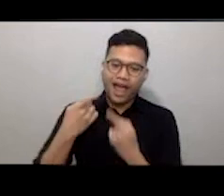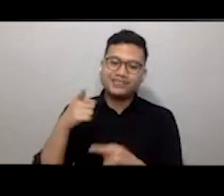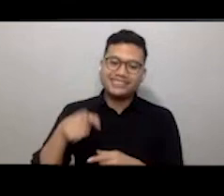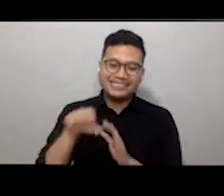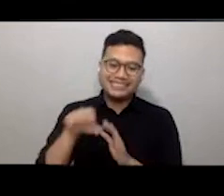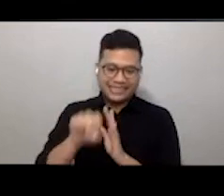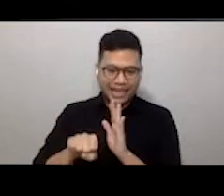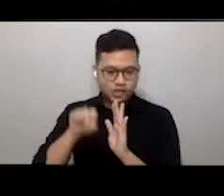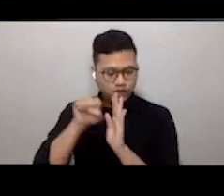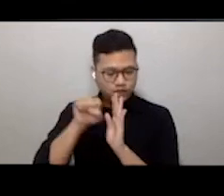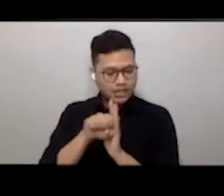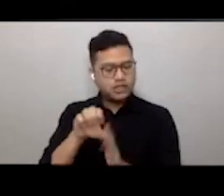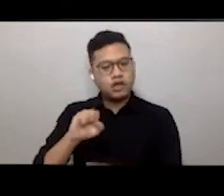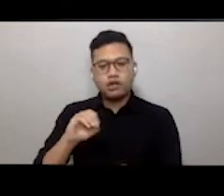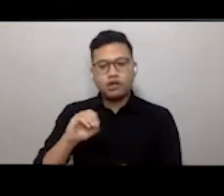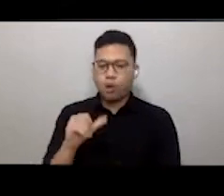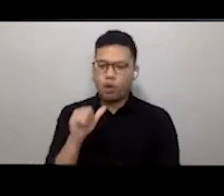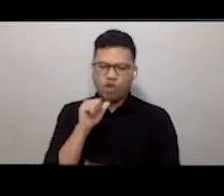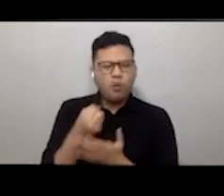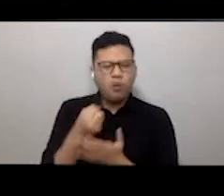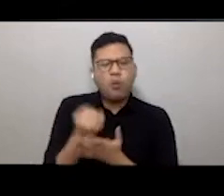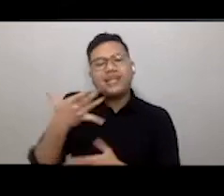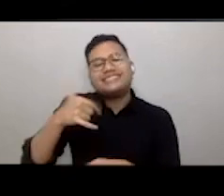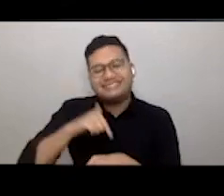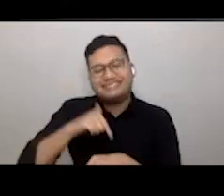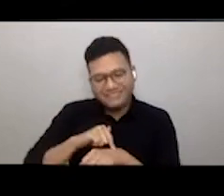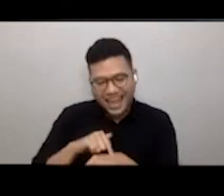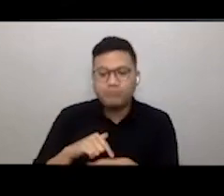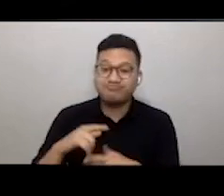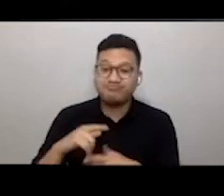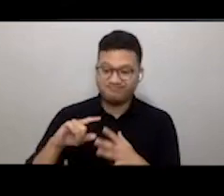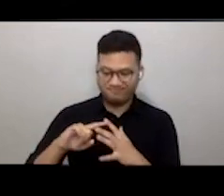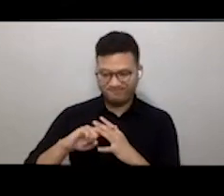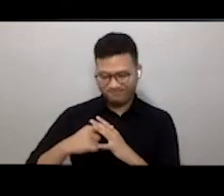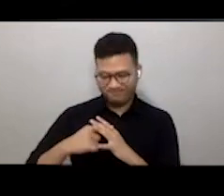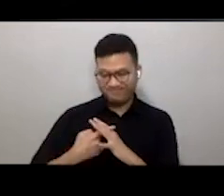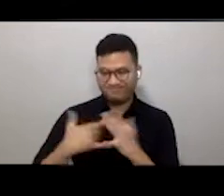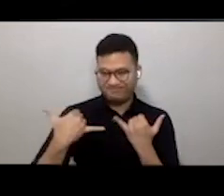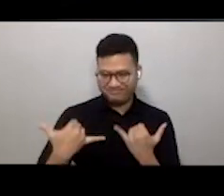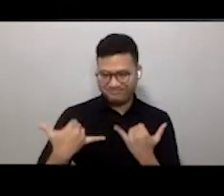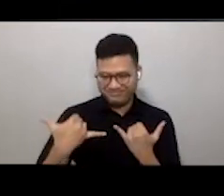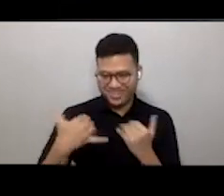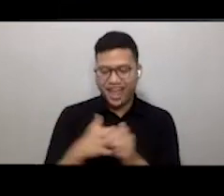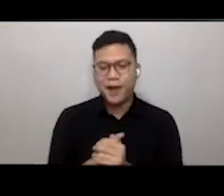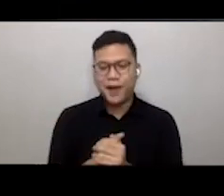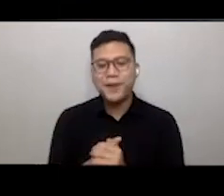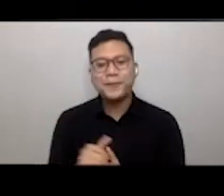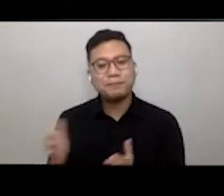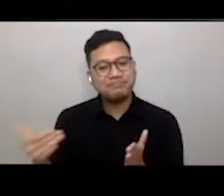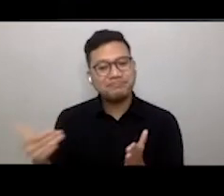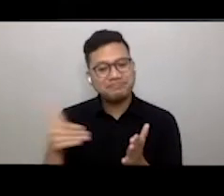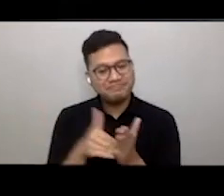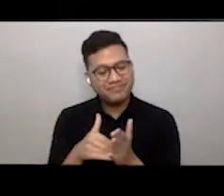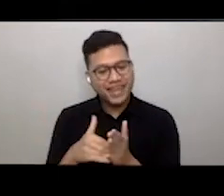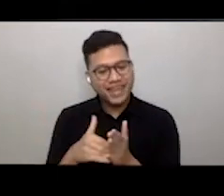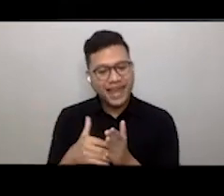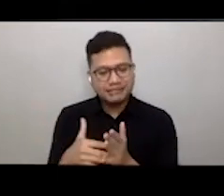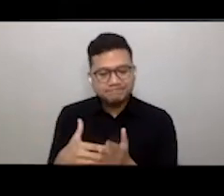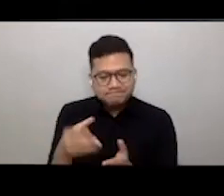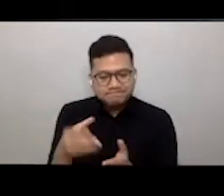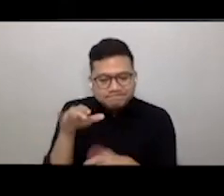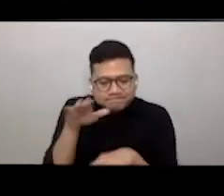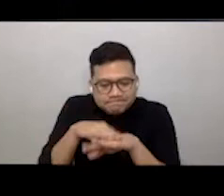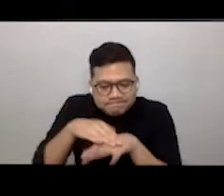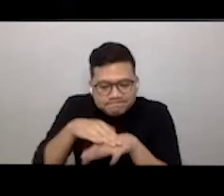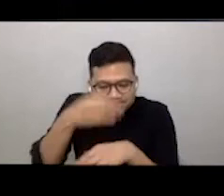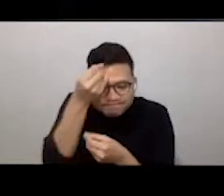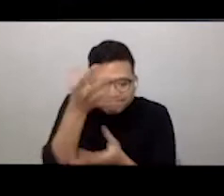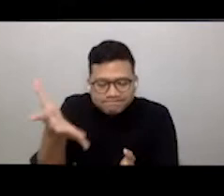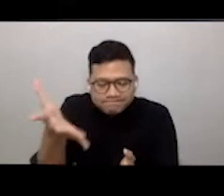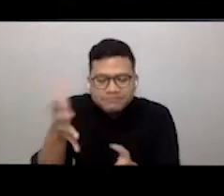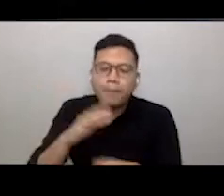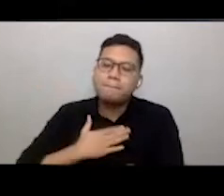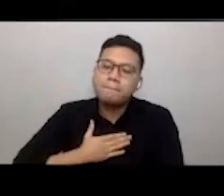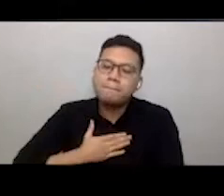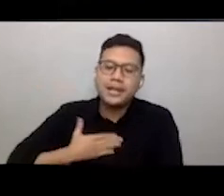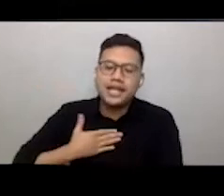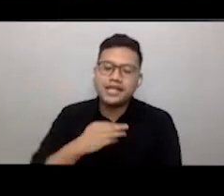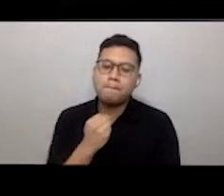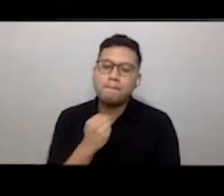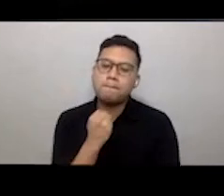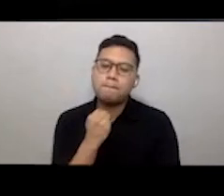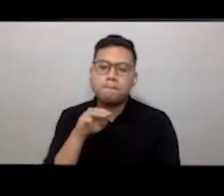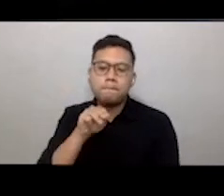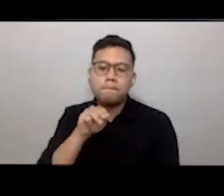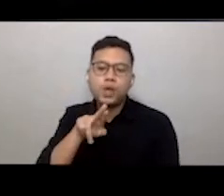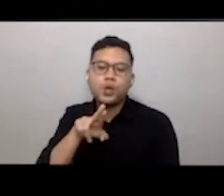So without wasting much time, without further ado, let's begin. Again, a quick reminder to please mute your